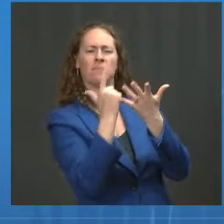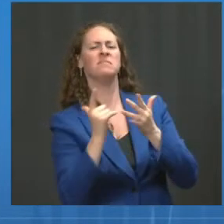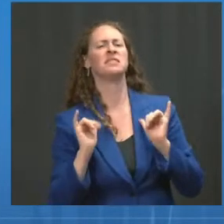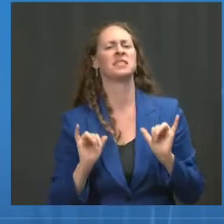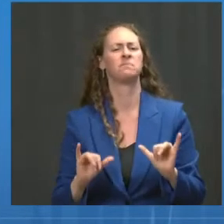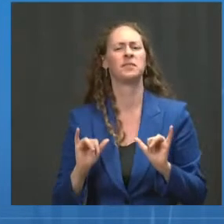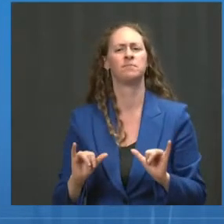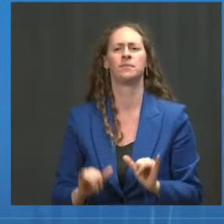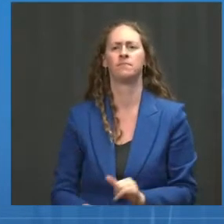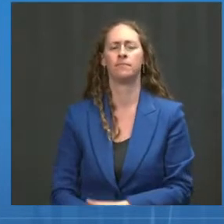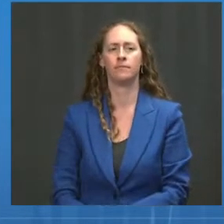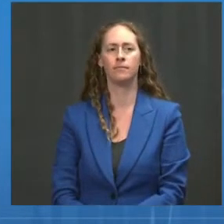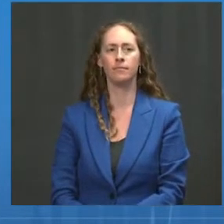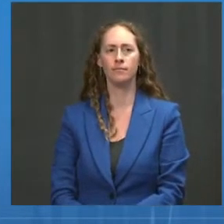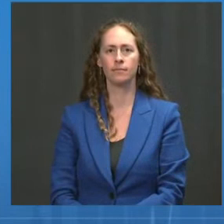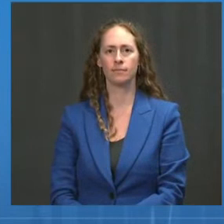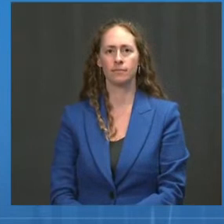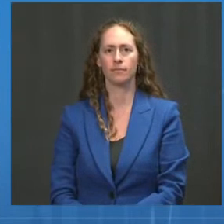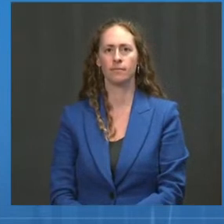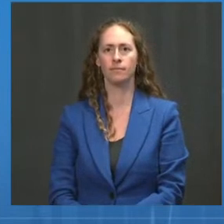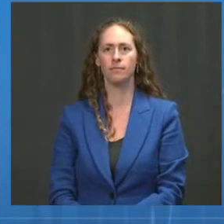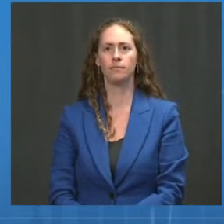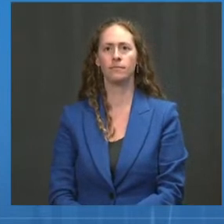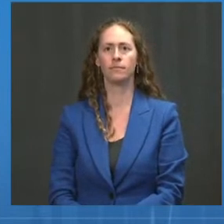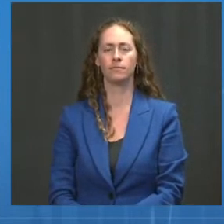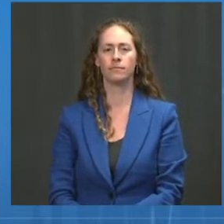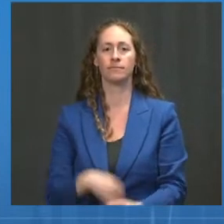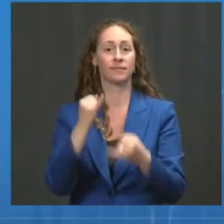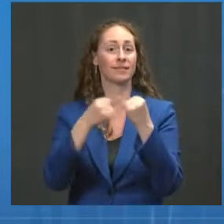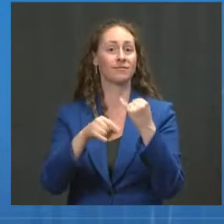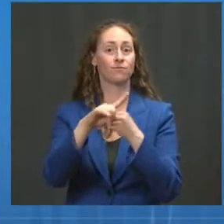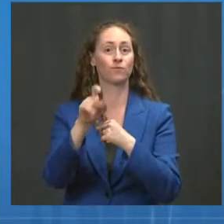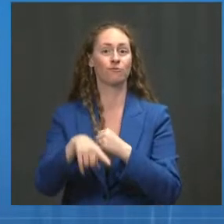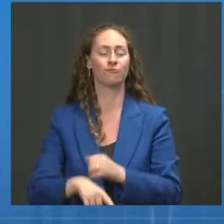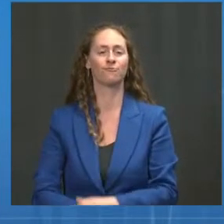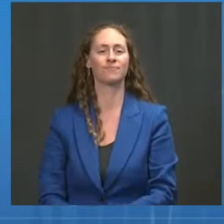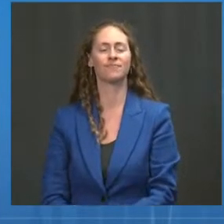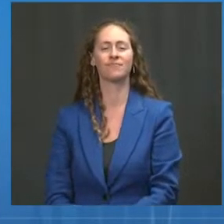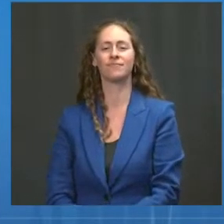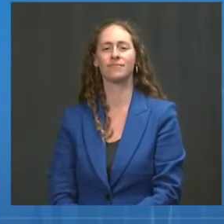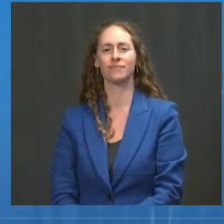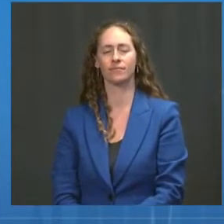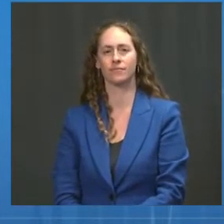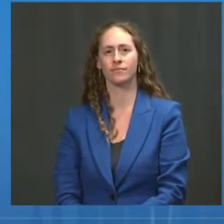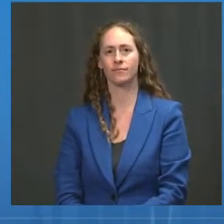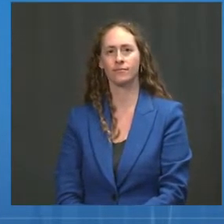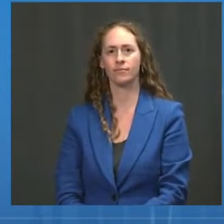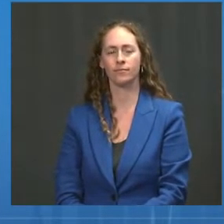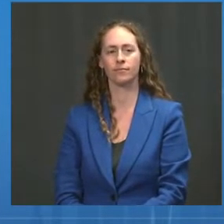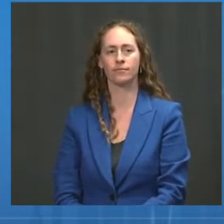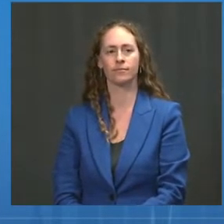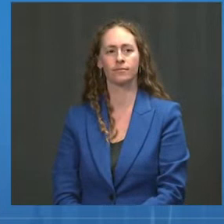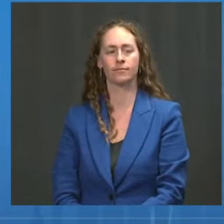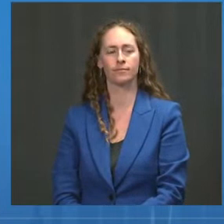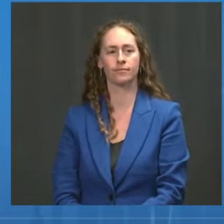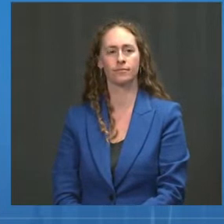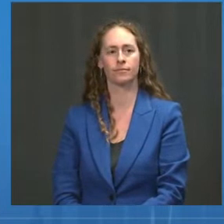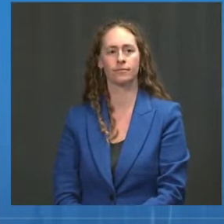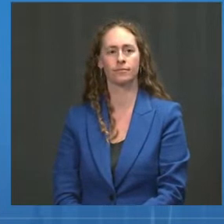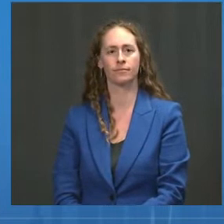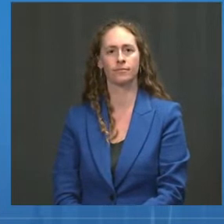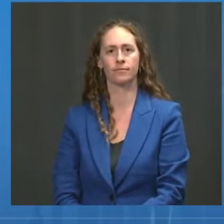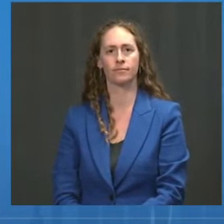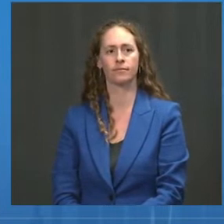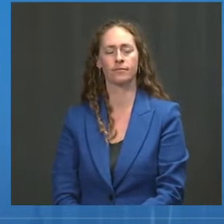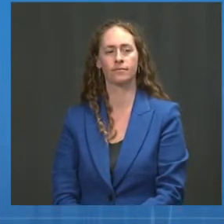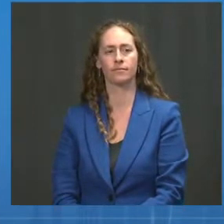take the last question, Kevin? All right, Brenda. Thanks. I just have a question, a